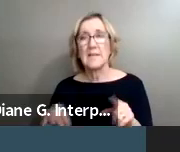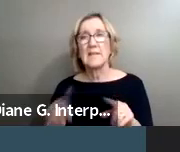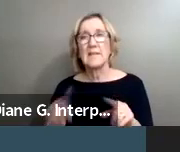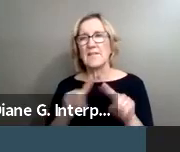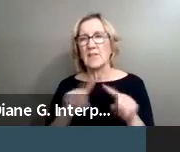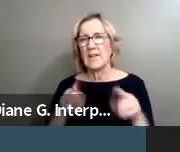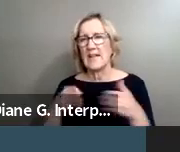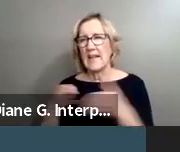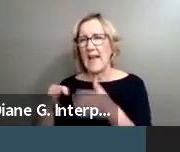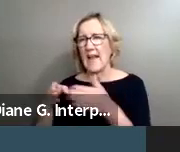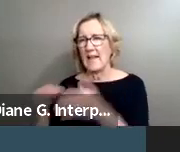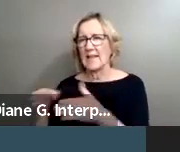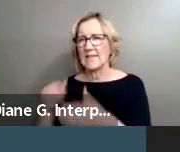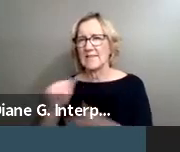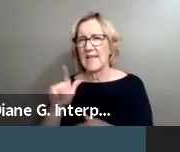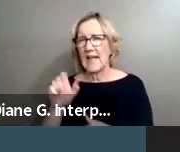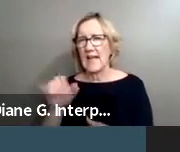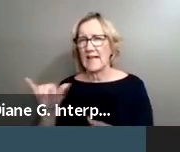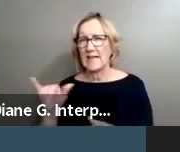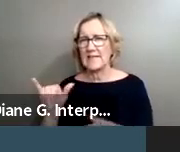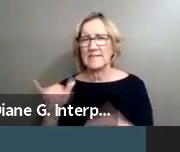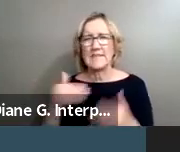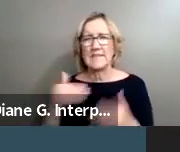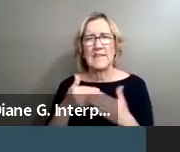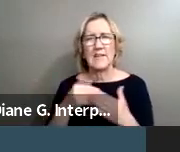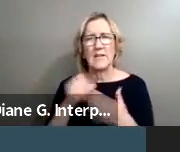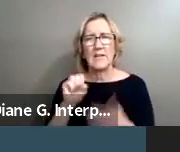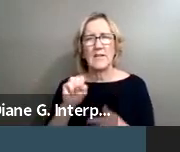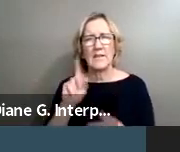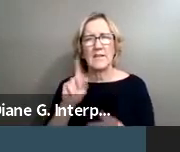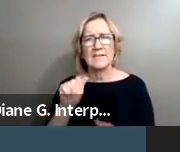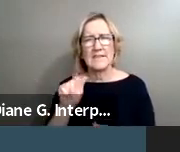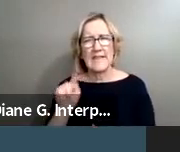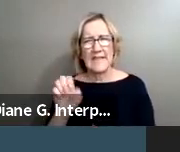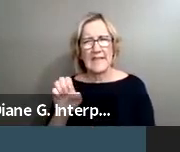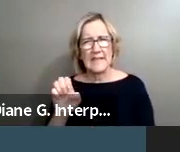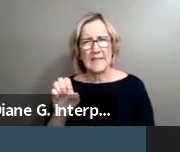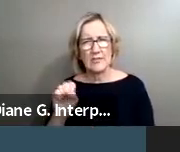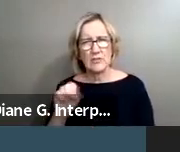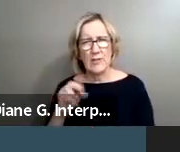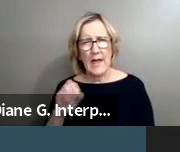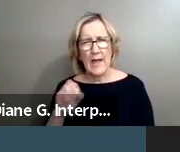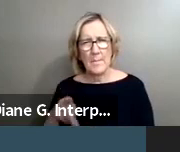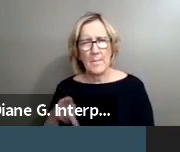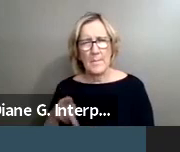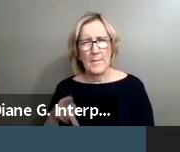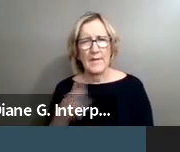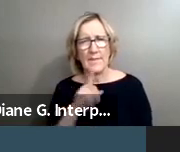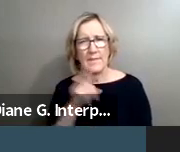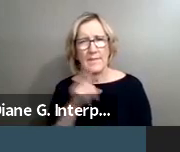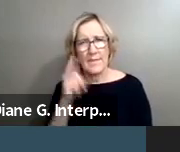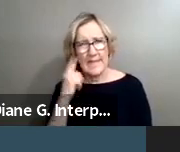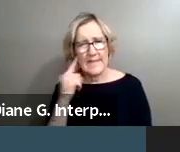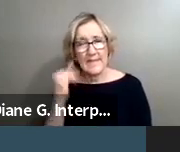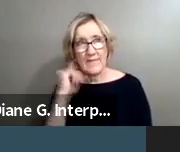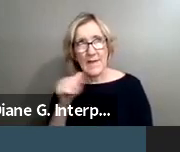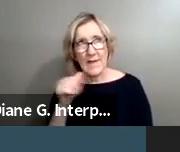alleys. That one should be in Brush Alley by the Skate Shop, if I'm not confused.